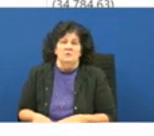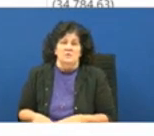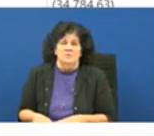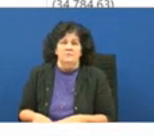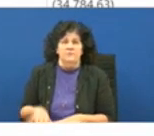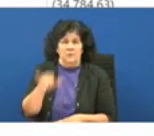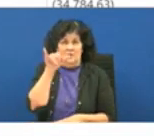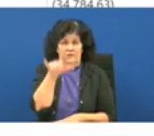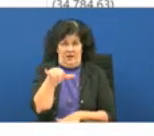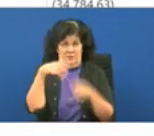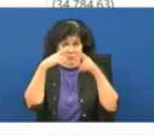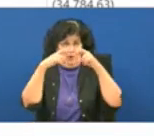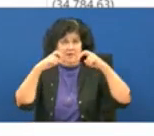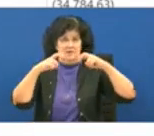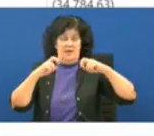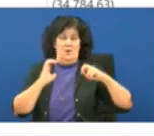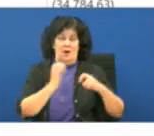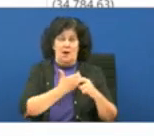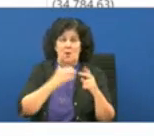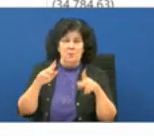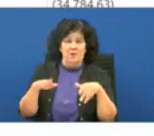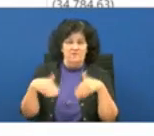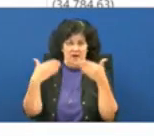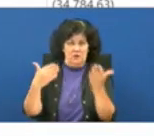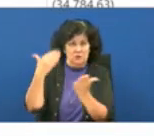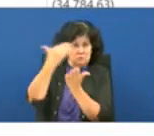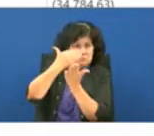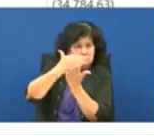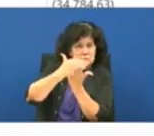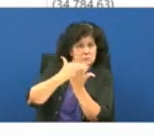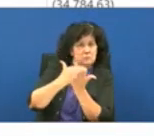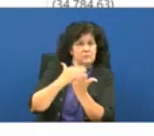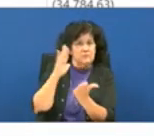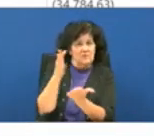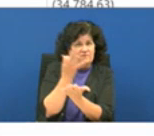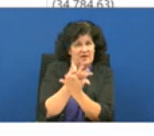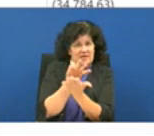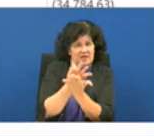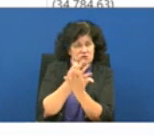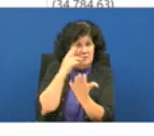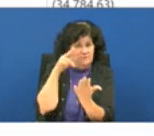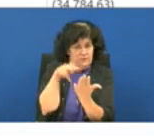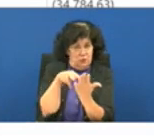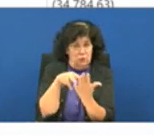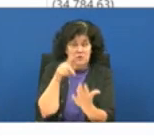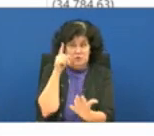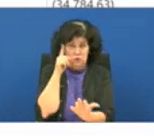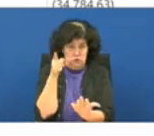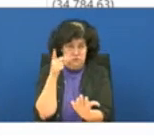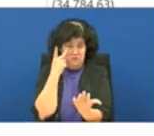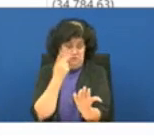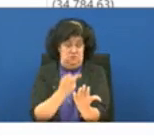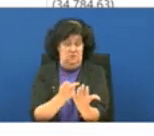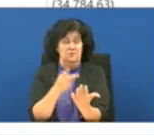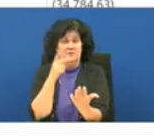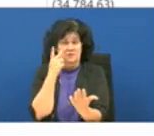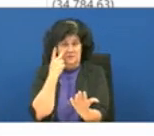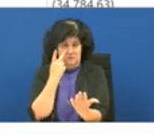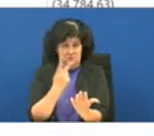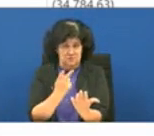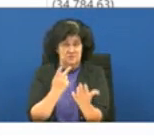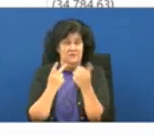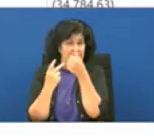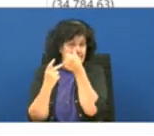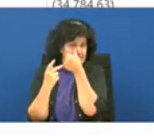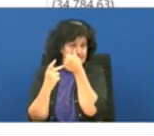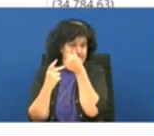this breaks down our provider's financial overview if you look at it it tells you that they are and at